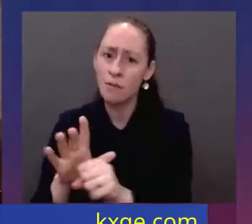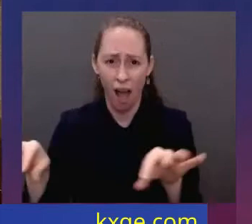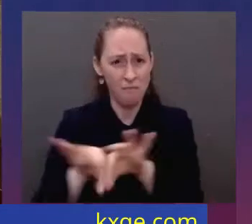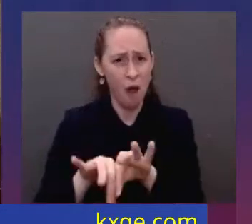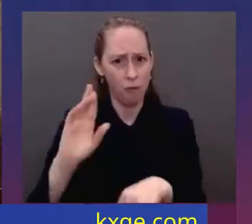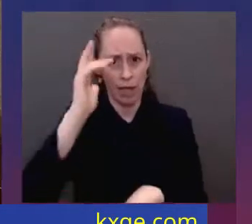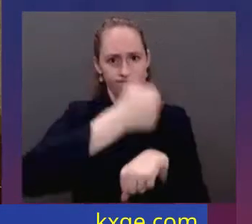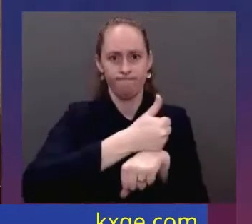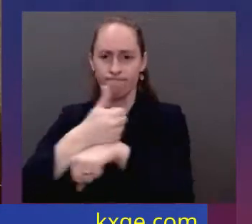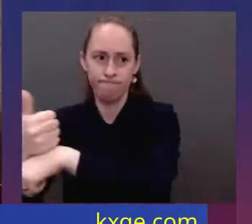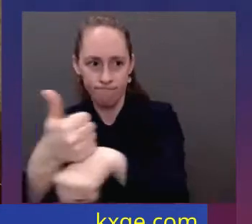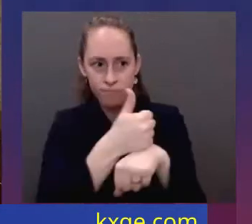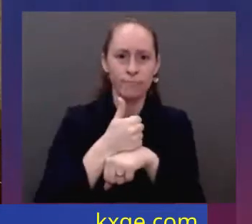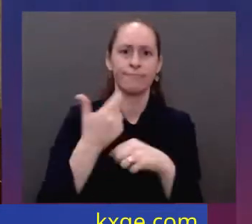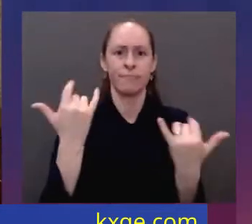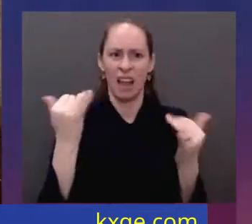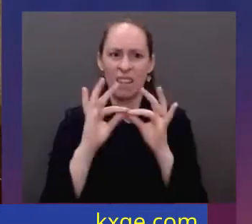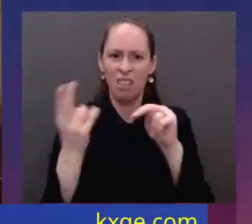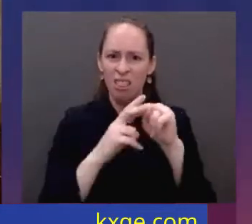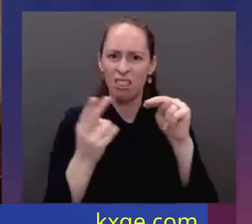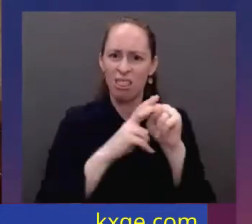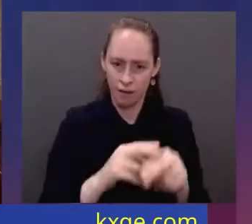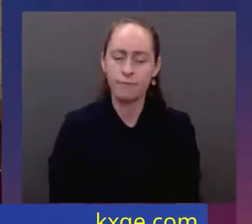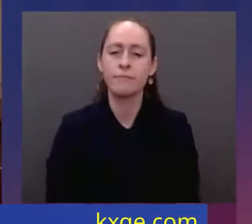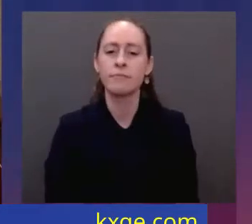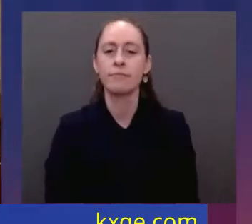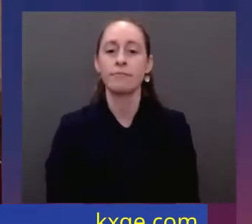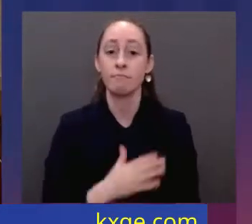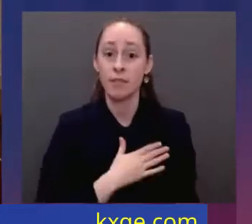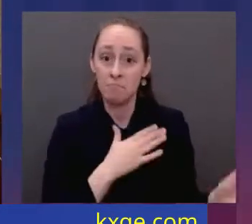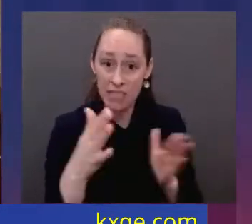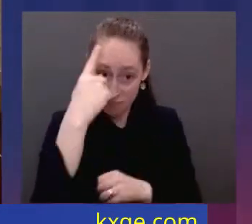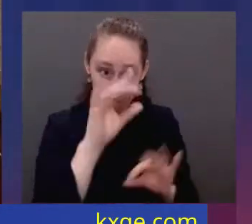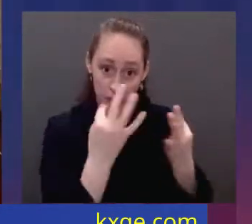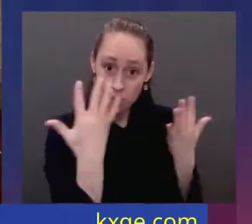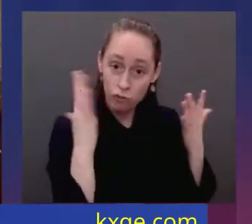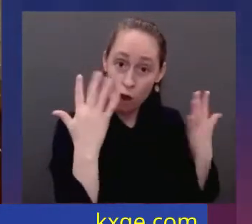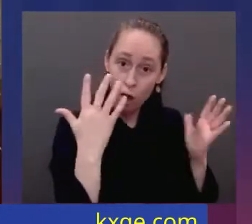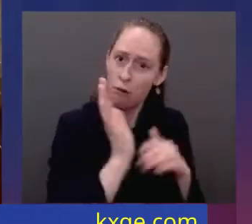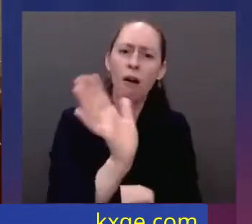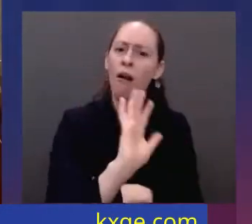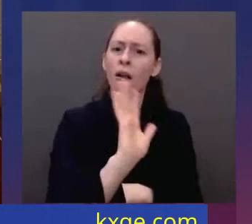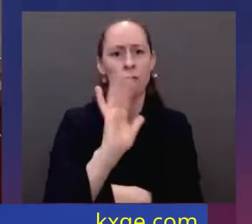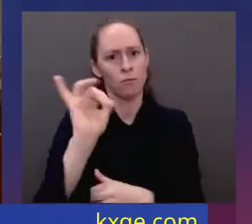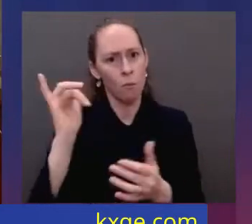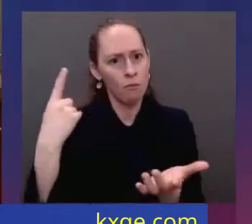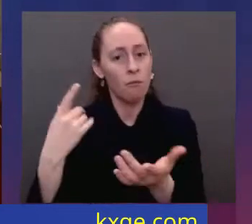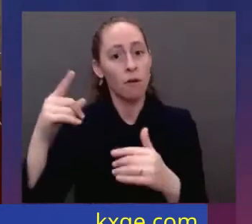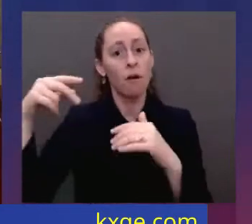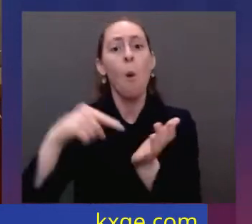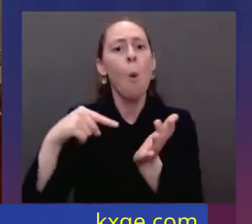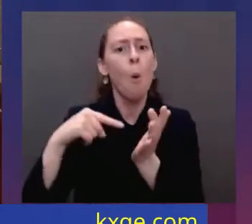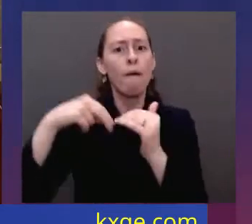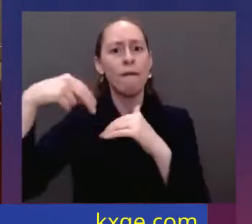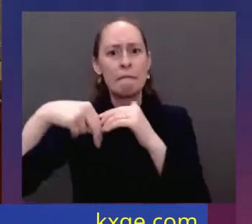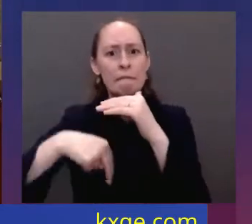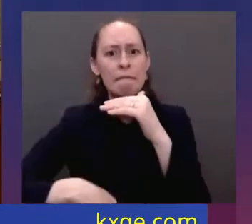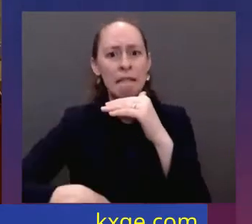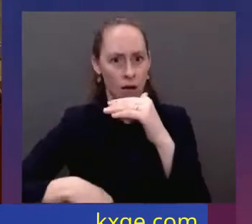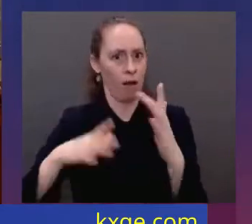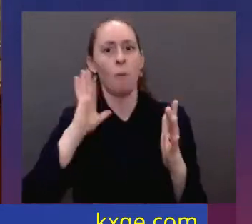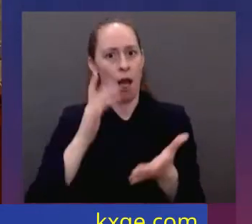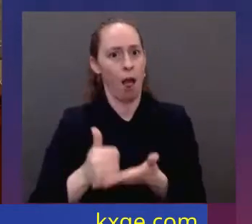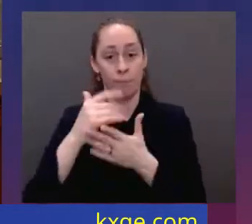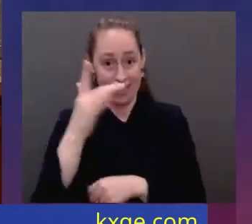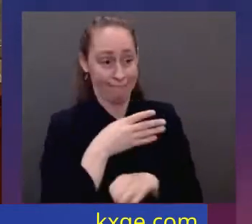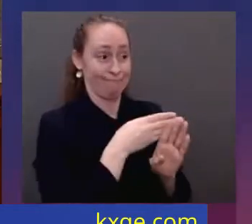families a fair shot, it will lower the deficit. The previous administration not only ballooned deficit with those tax cuts for the very wealthy corporations. It undermined the watchdogs,